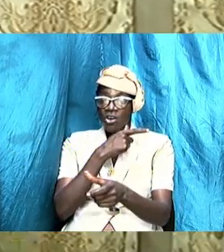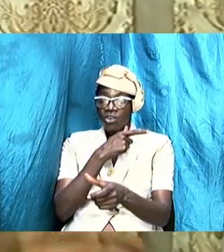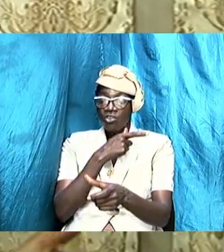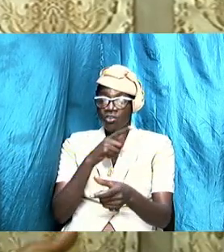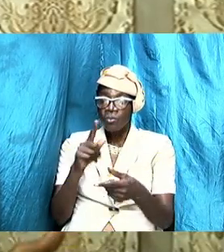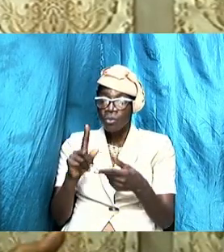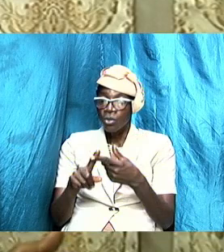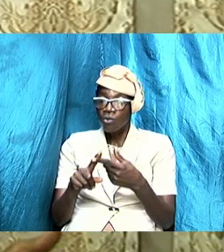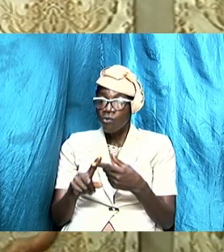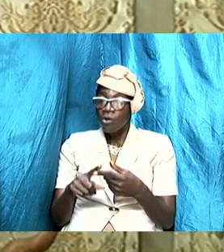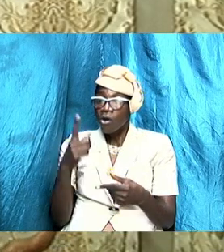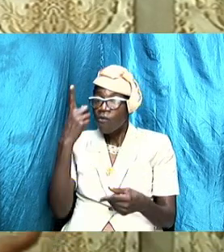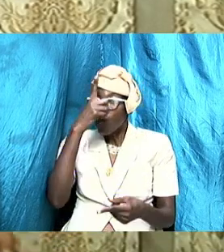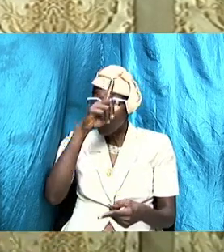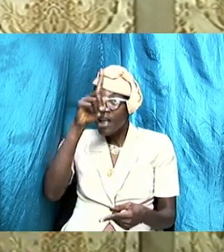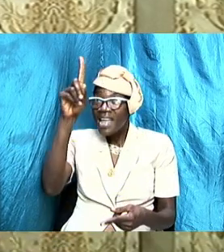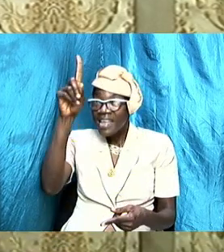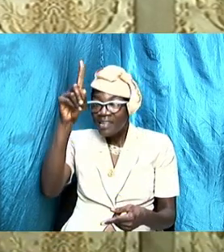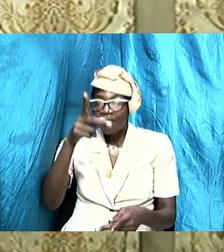his purpose